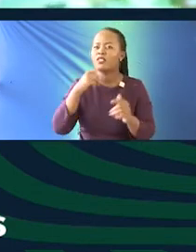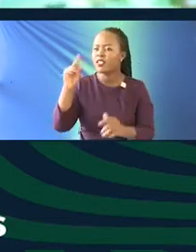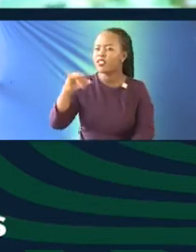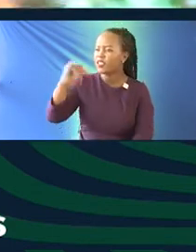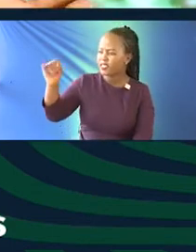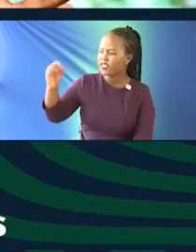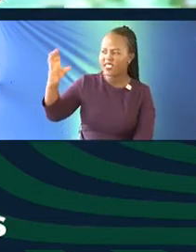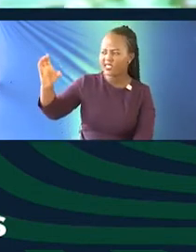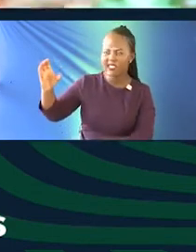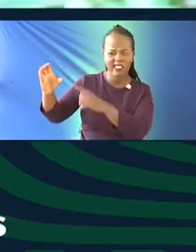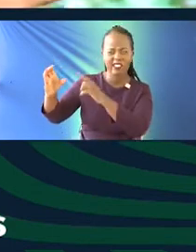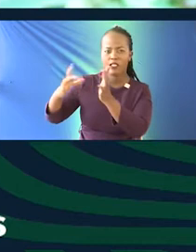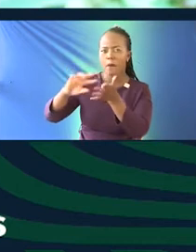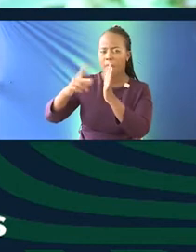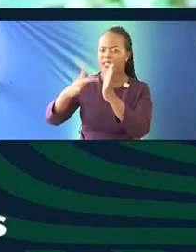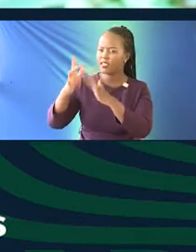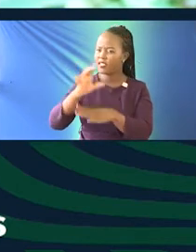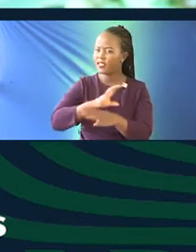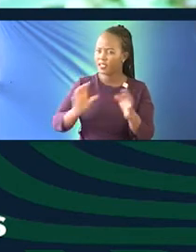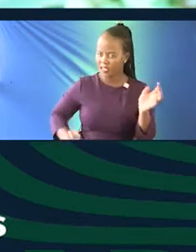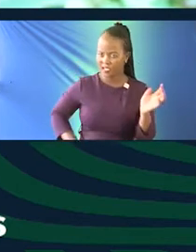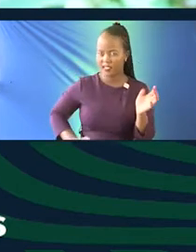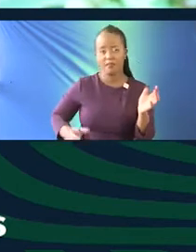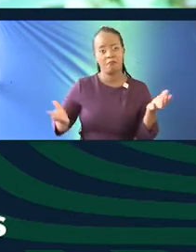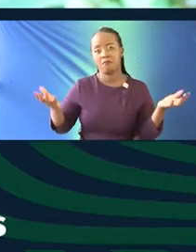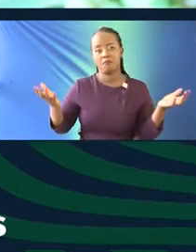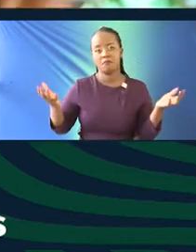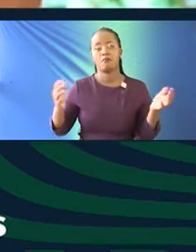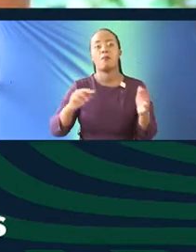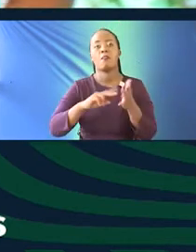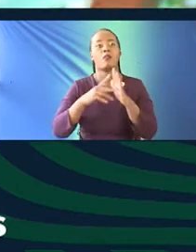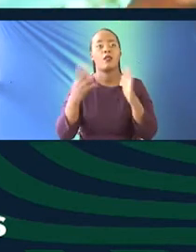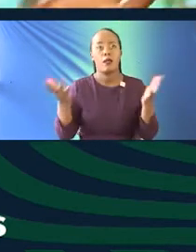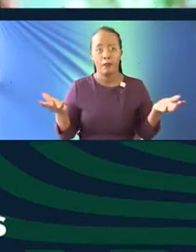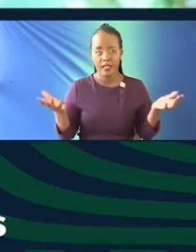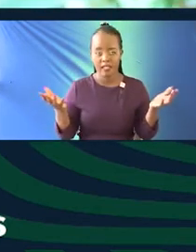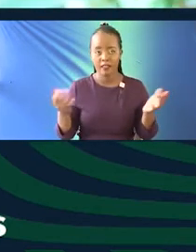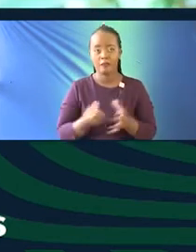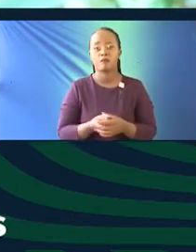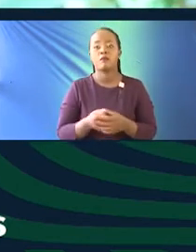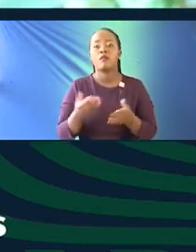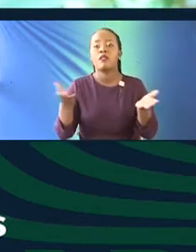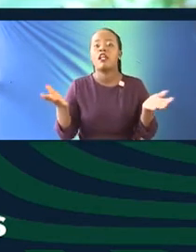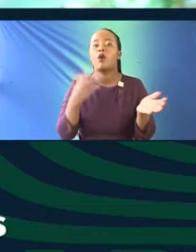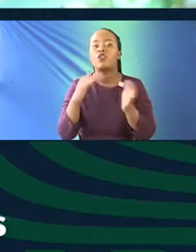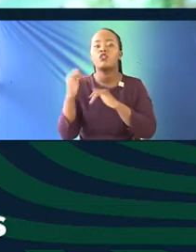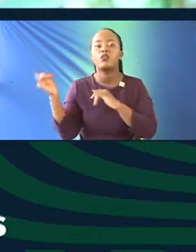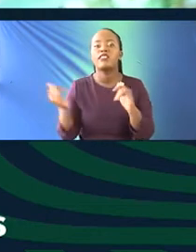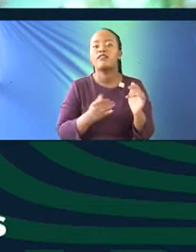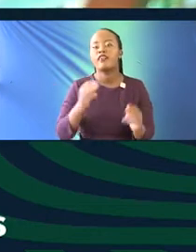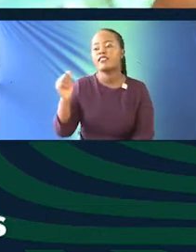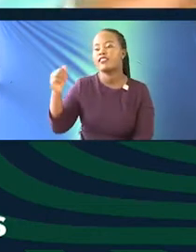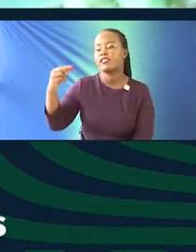here and renamed him as Jesus Christus. And so I want to invite Angela to speak first for 15 minutes